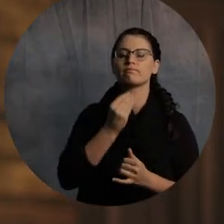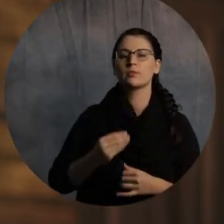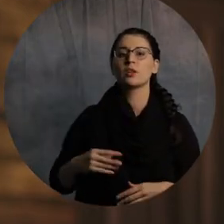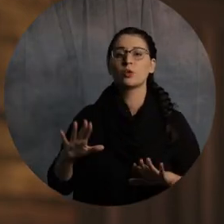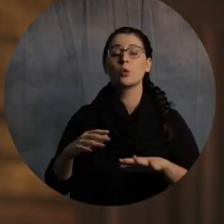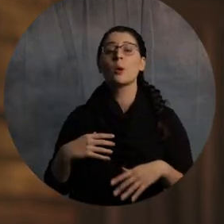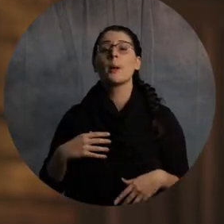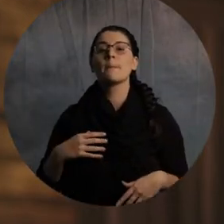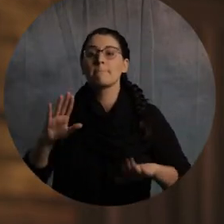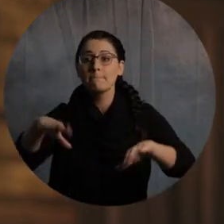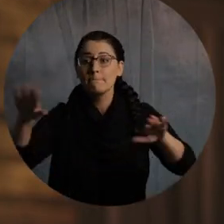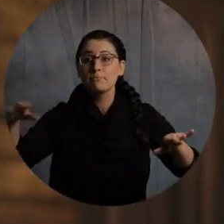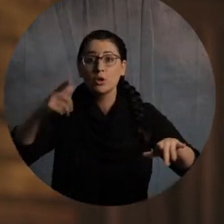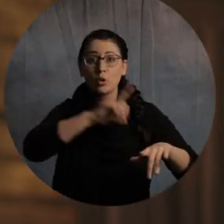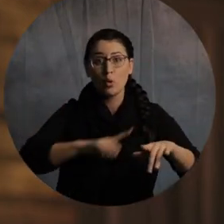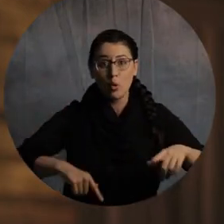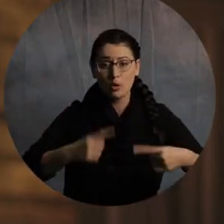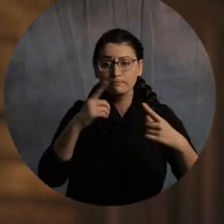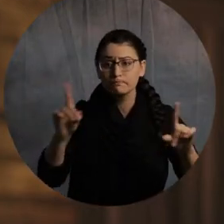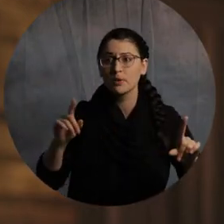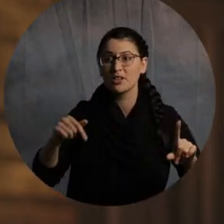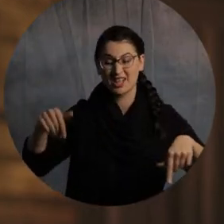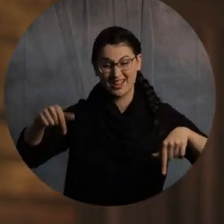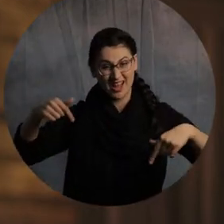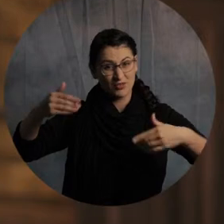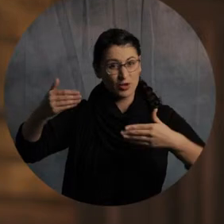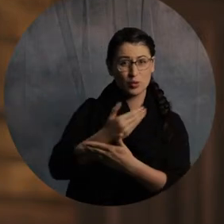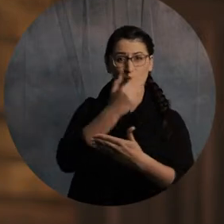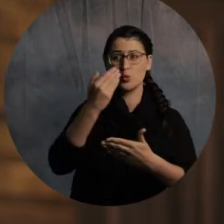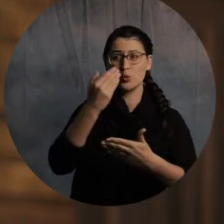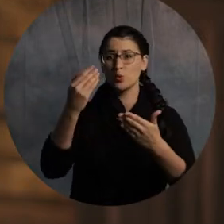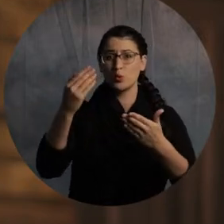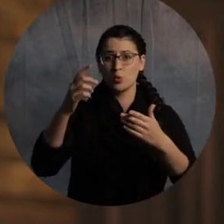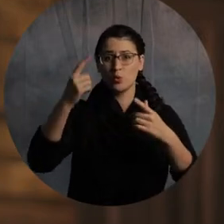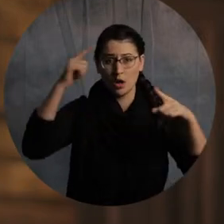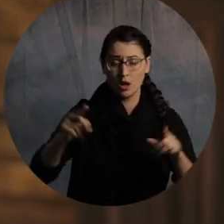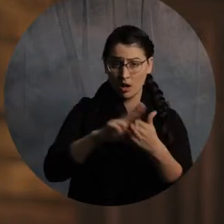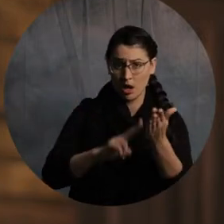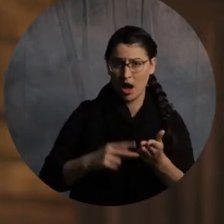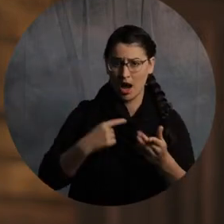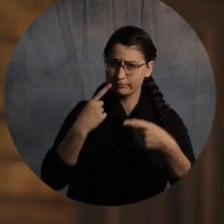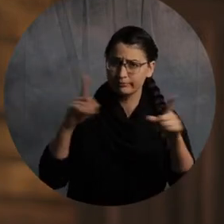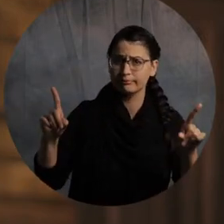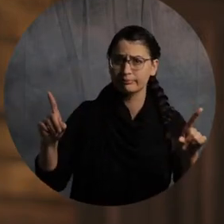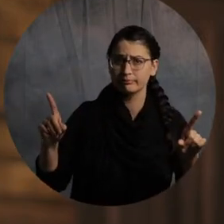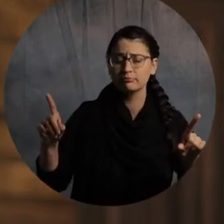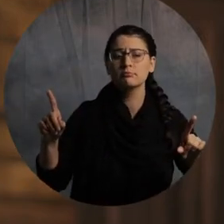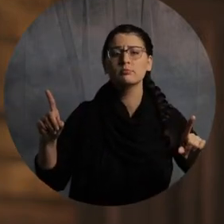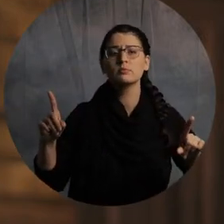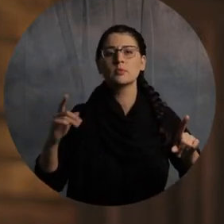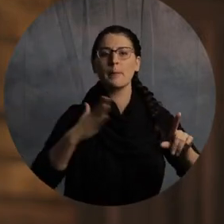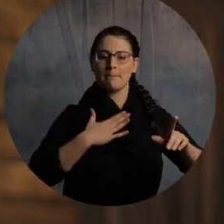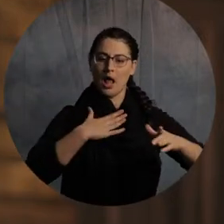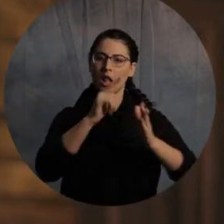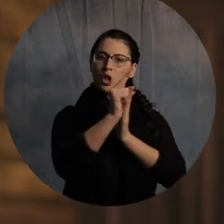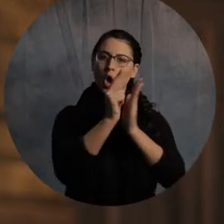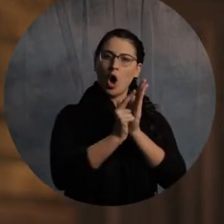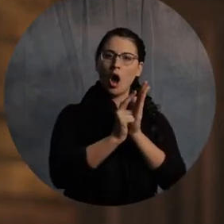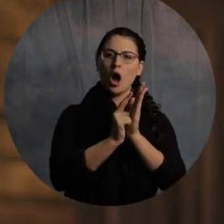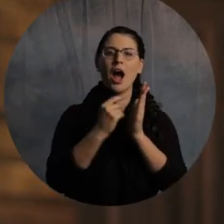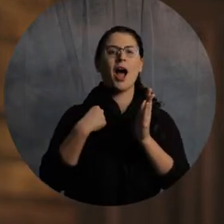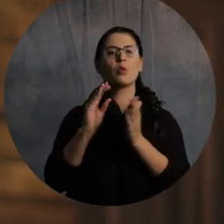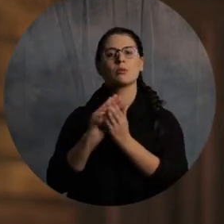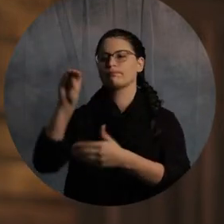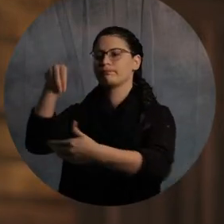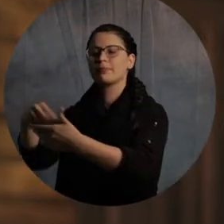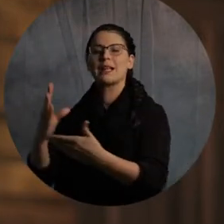is the covenant that I will make with the house of Israel after those days, declares the Lord. I will put my law within them, and I will